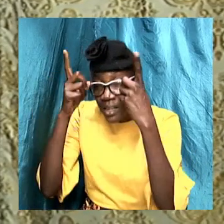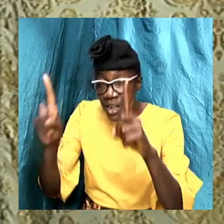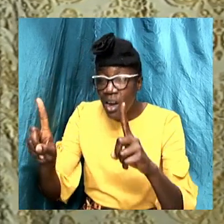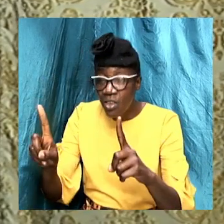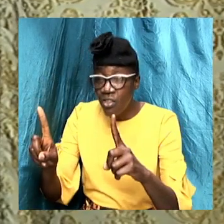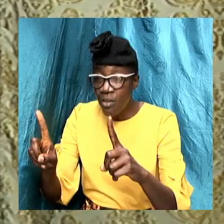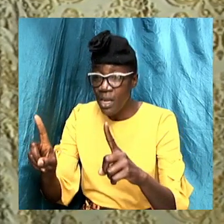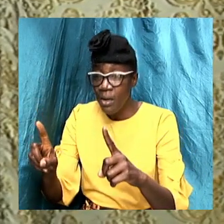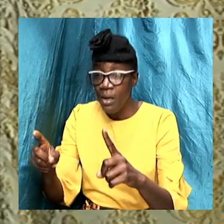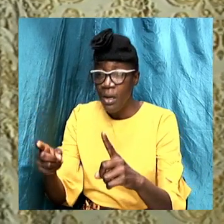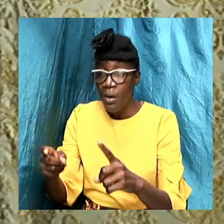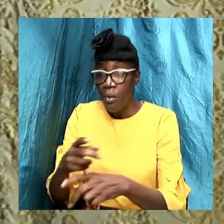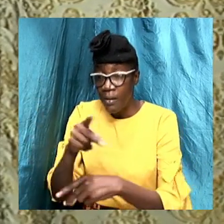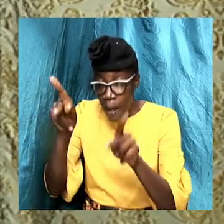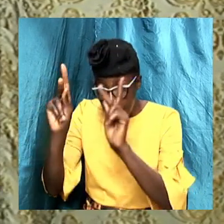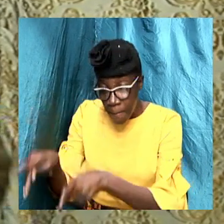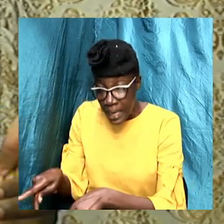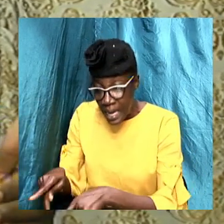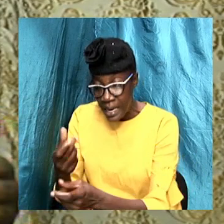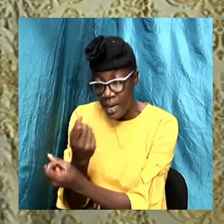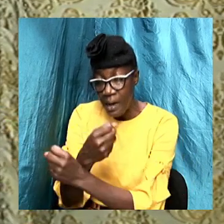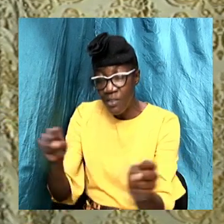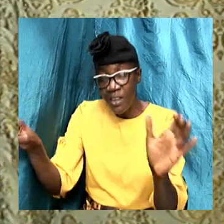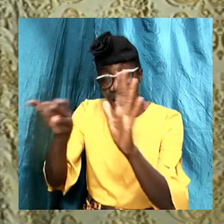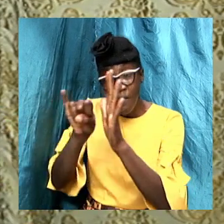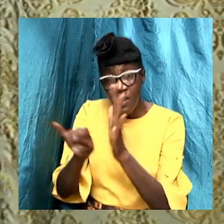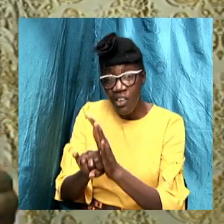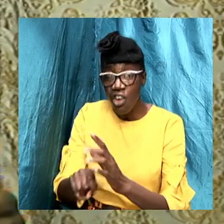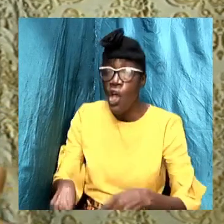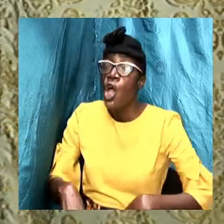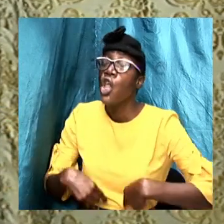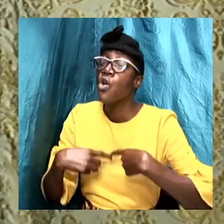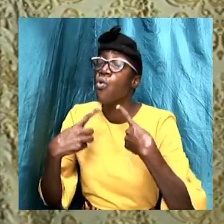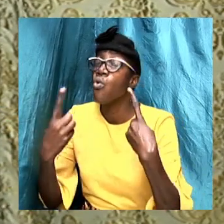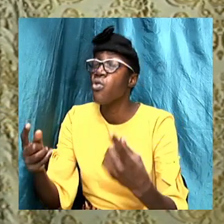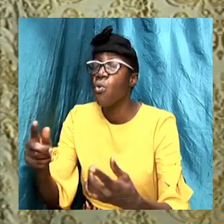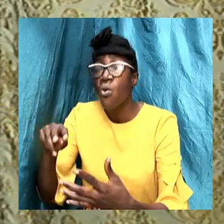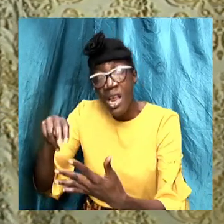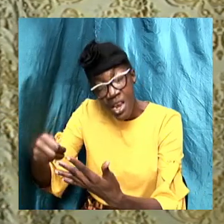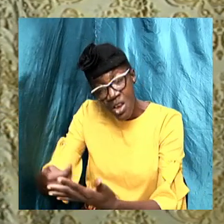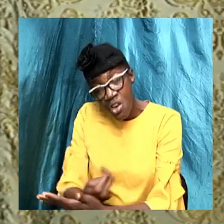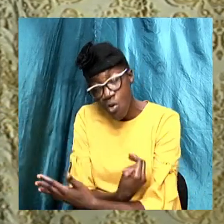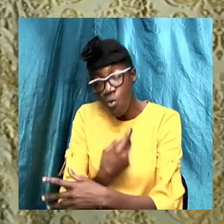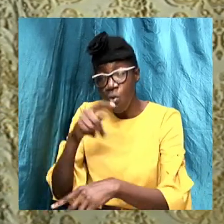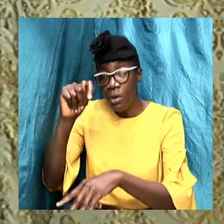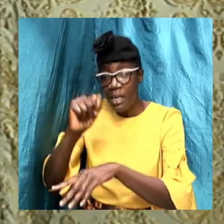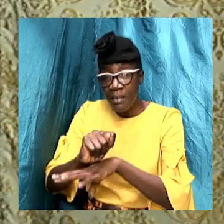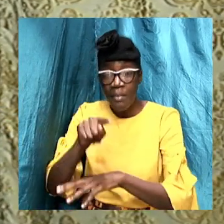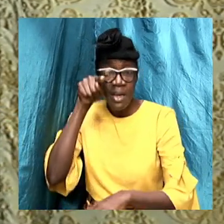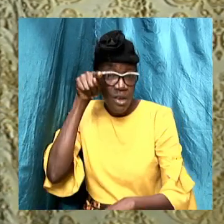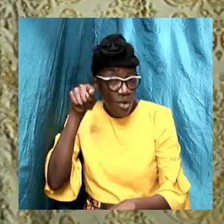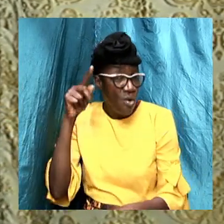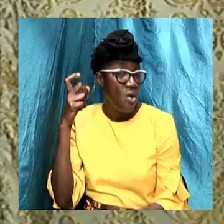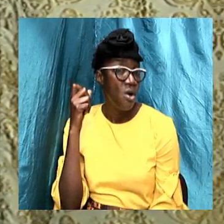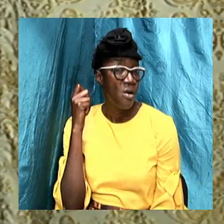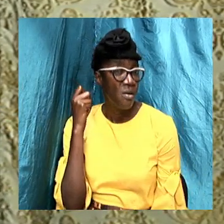the passages, the New Testament, you'll recognize that